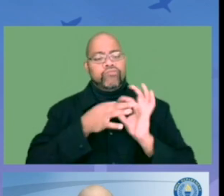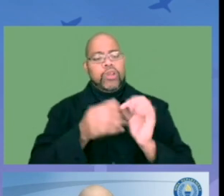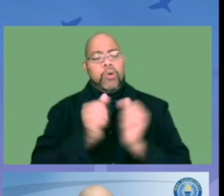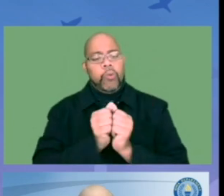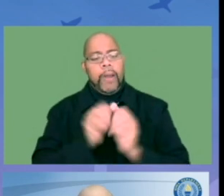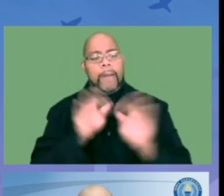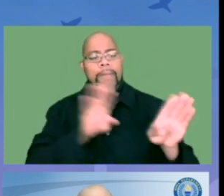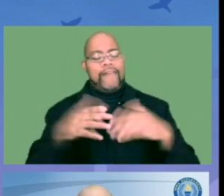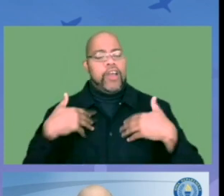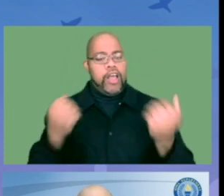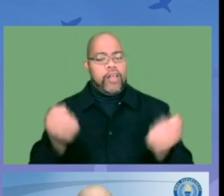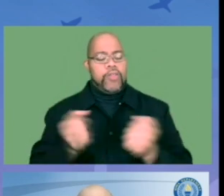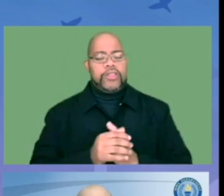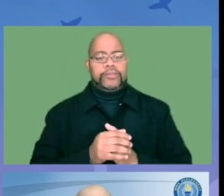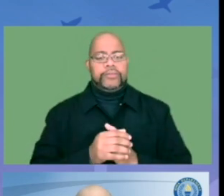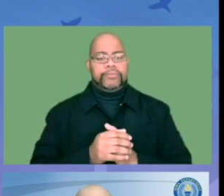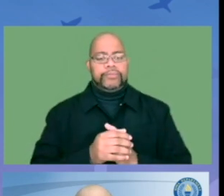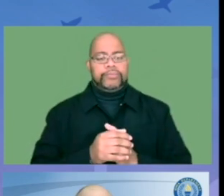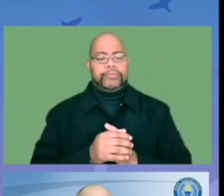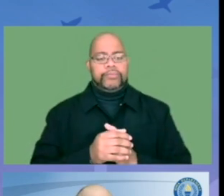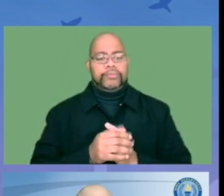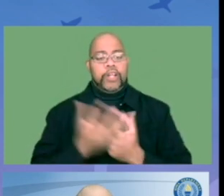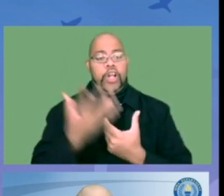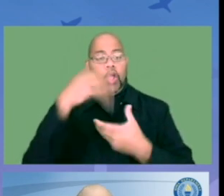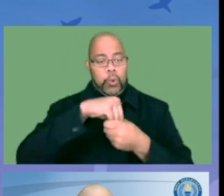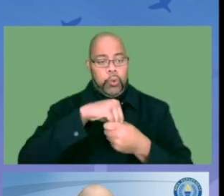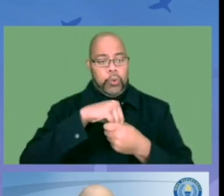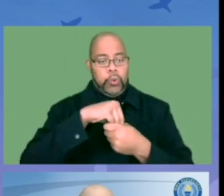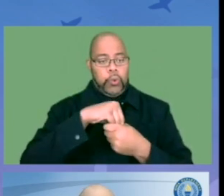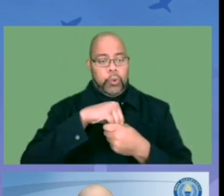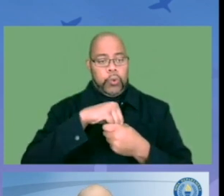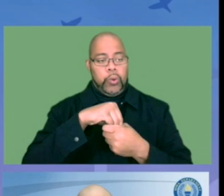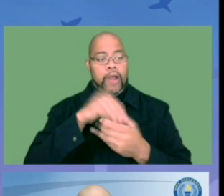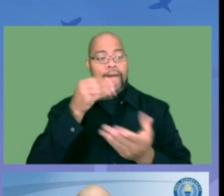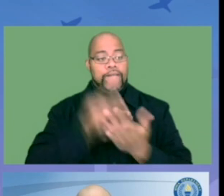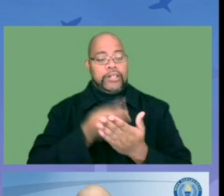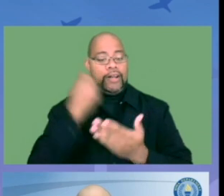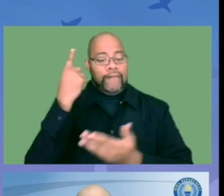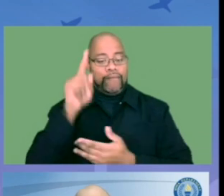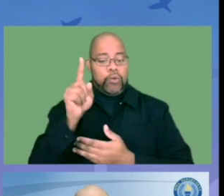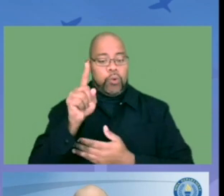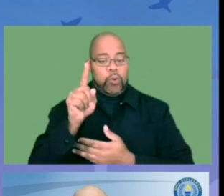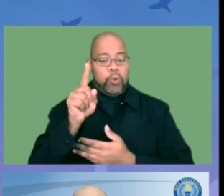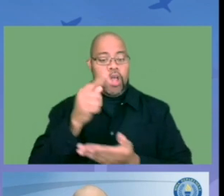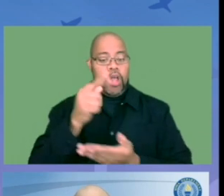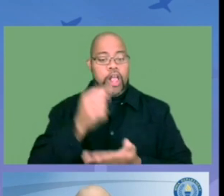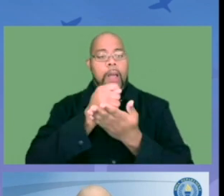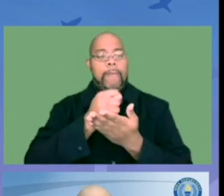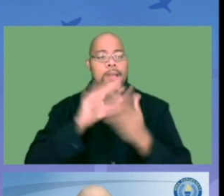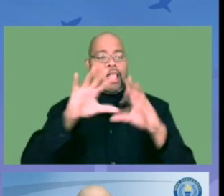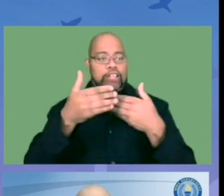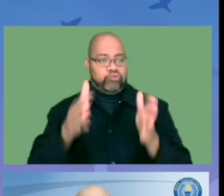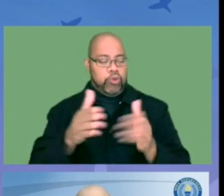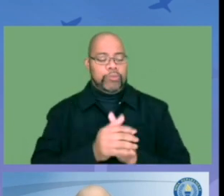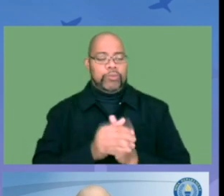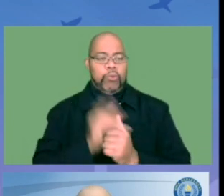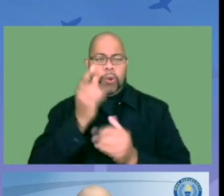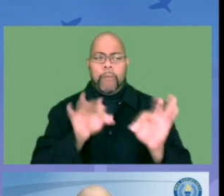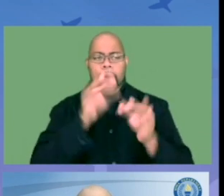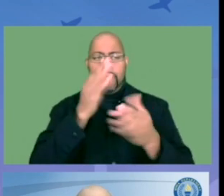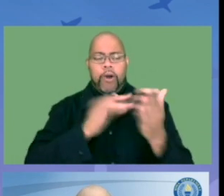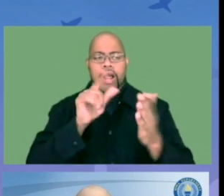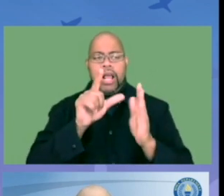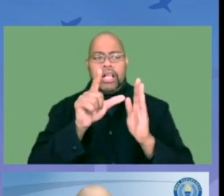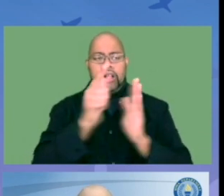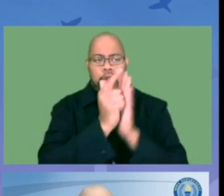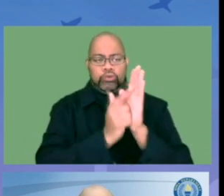around behavioral health, including funding for therapeutic classrooms is one of the most recent pieces of